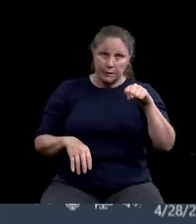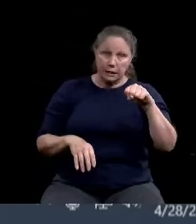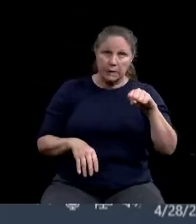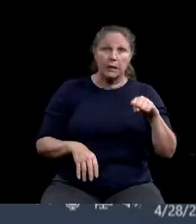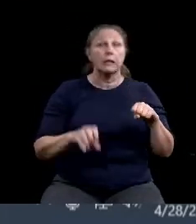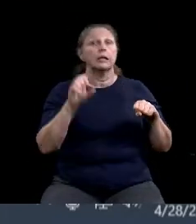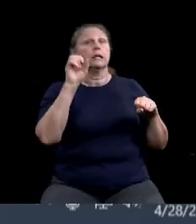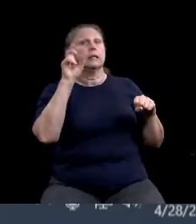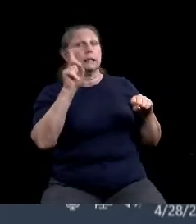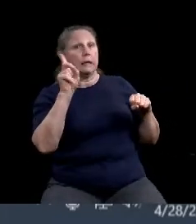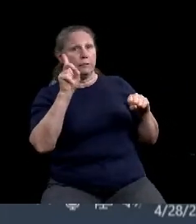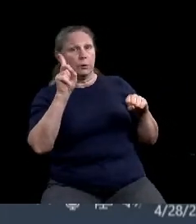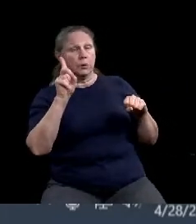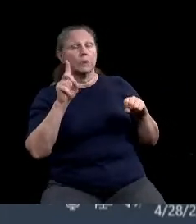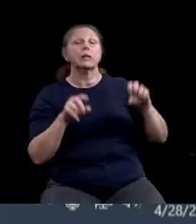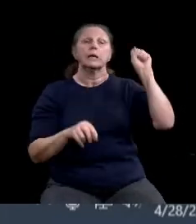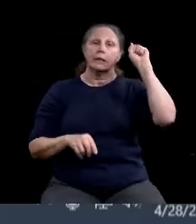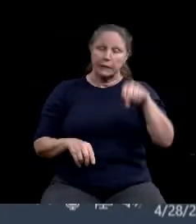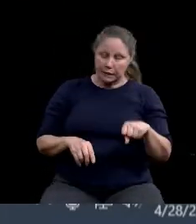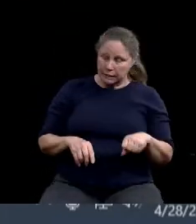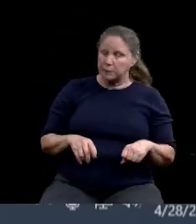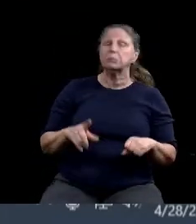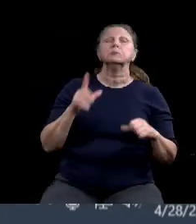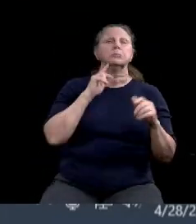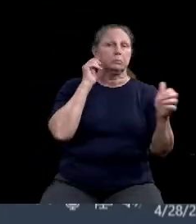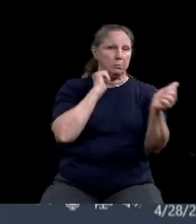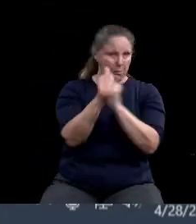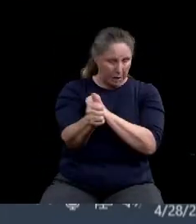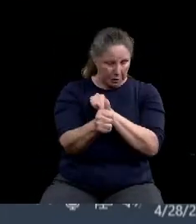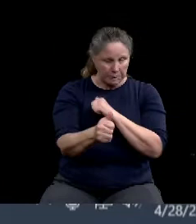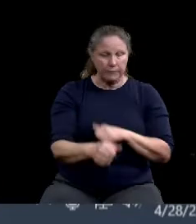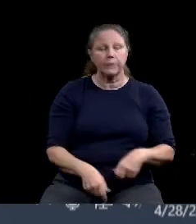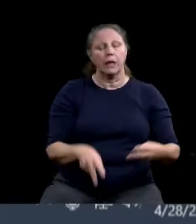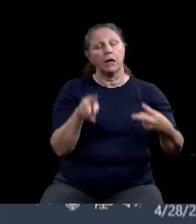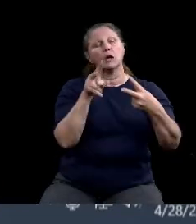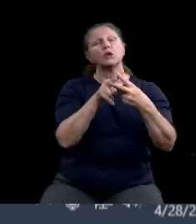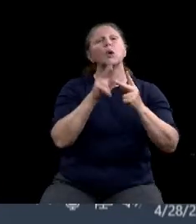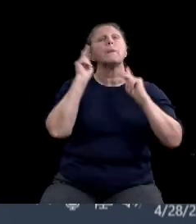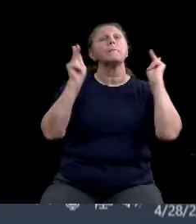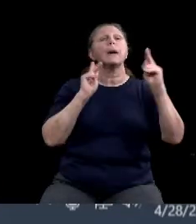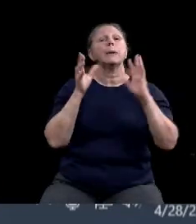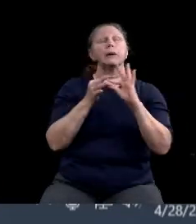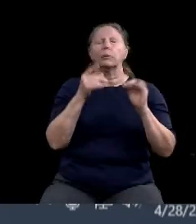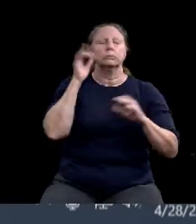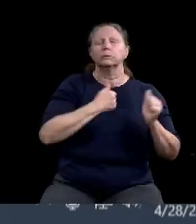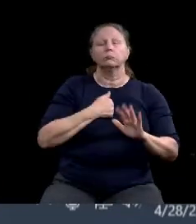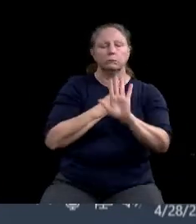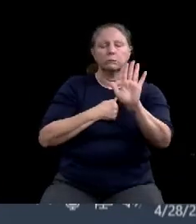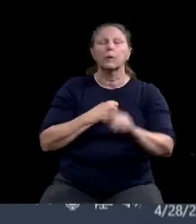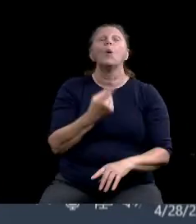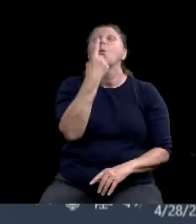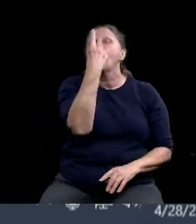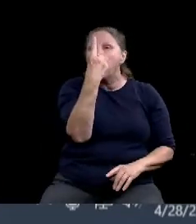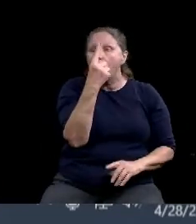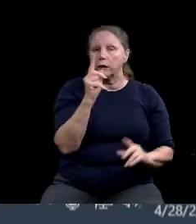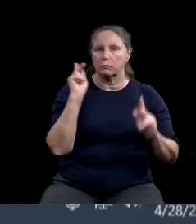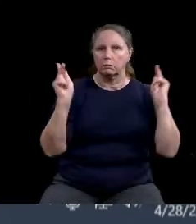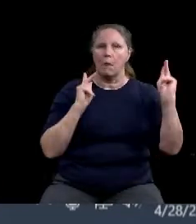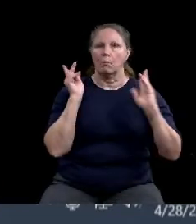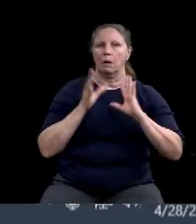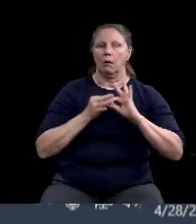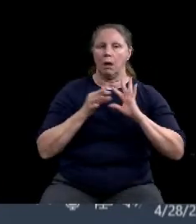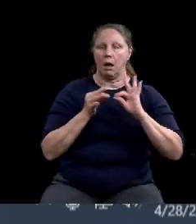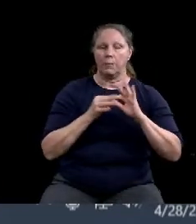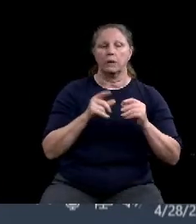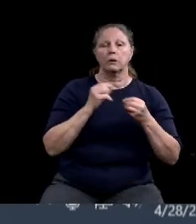carries. Uh, we have two public hearings or we have one public hearing, sorry, this, this afternoon. It's public hearing 2020-264 and I will